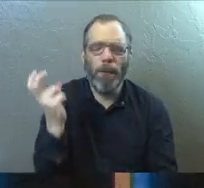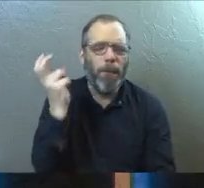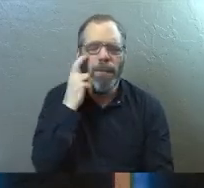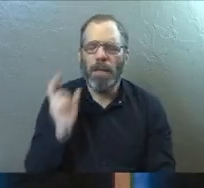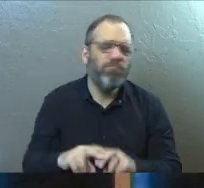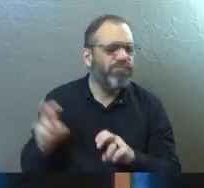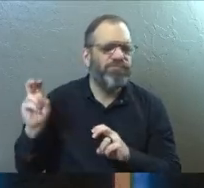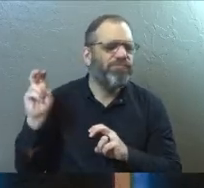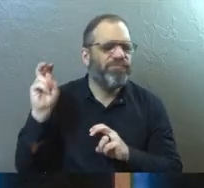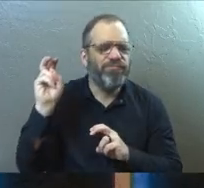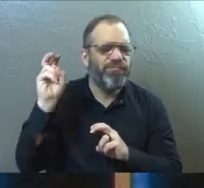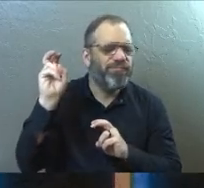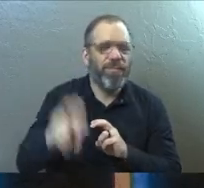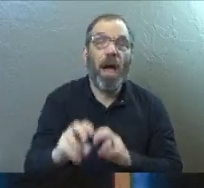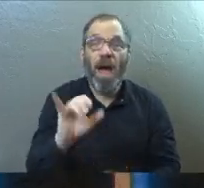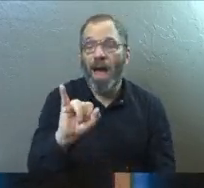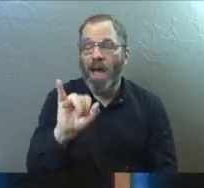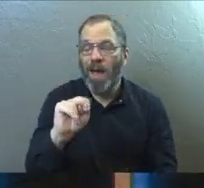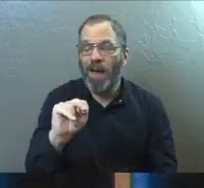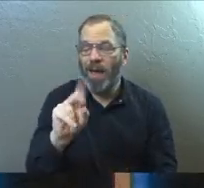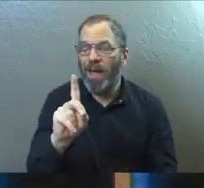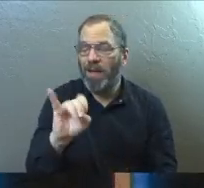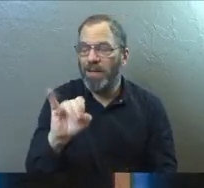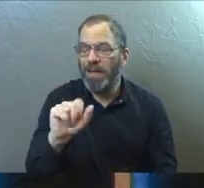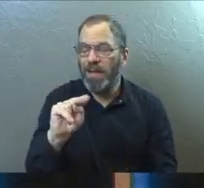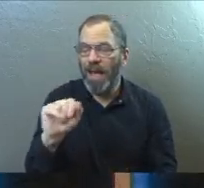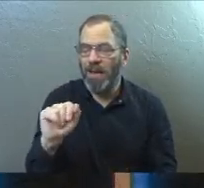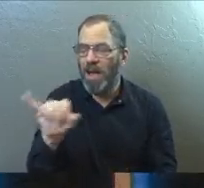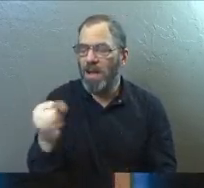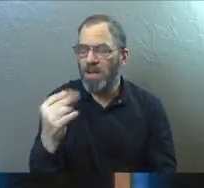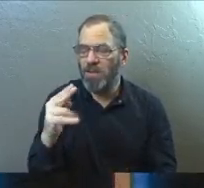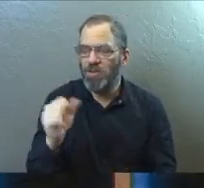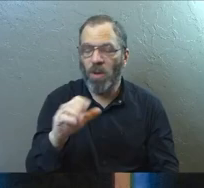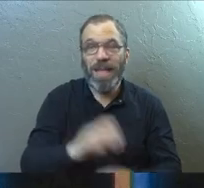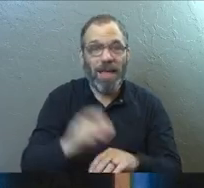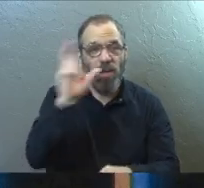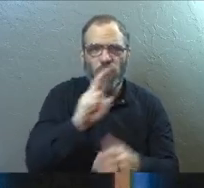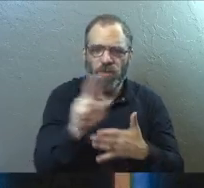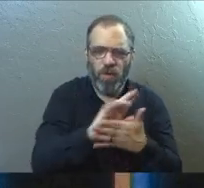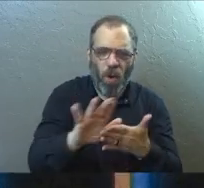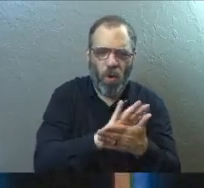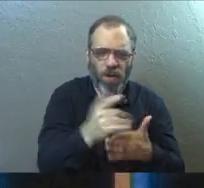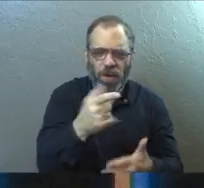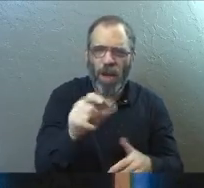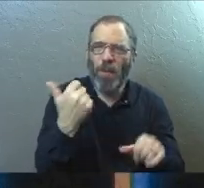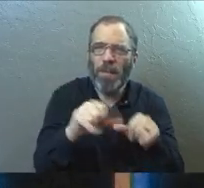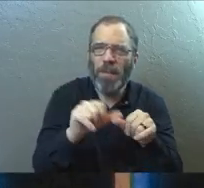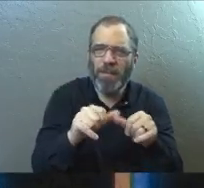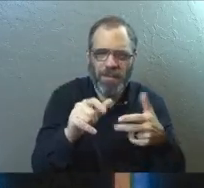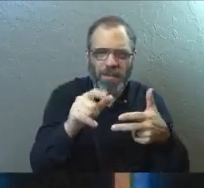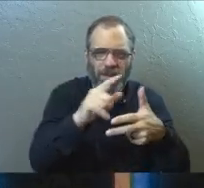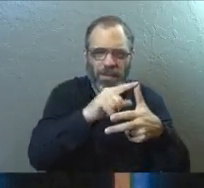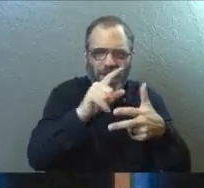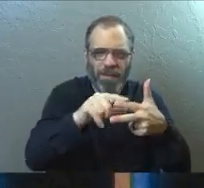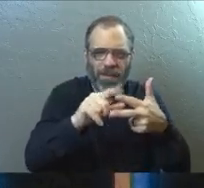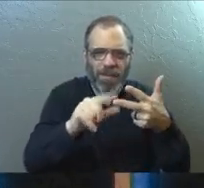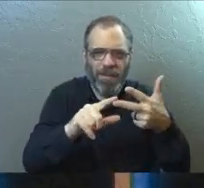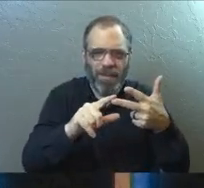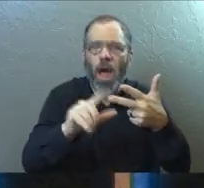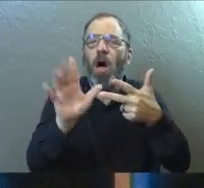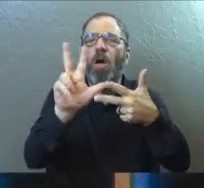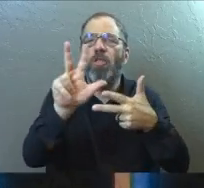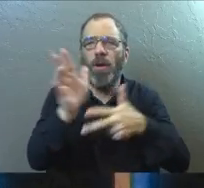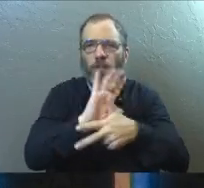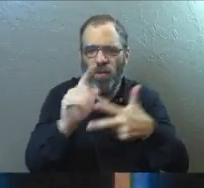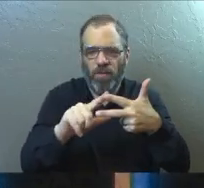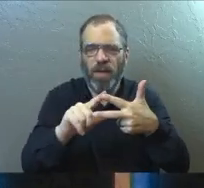a blind leap of faith, right? Indiana Jones and the Search for the Holy Grail, if you remember that movie. And one of his